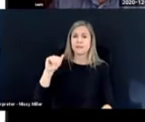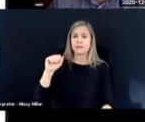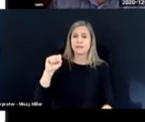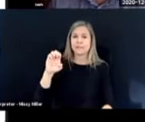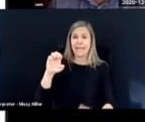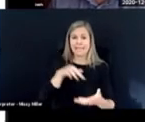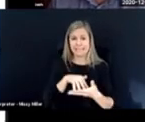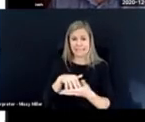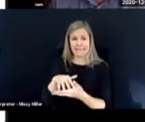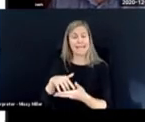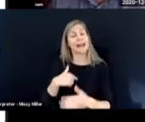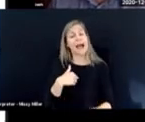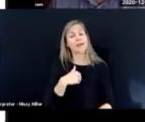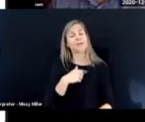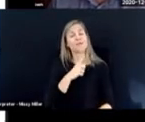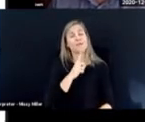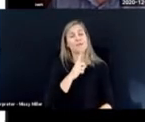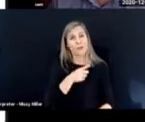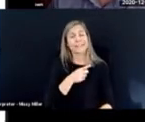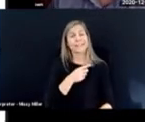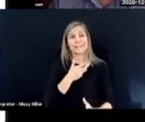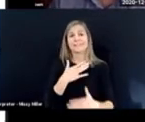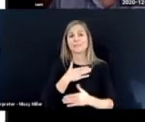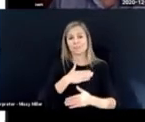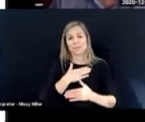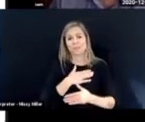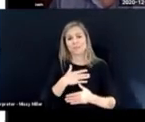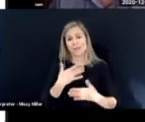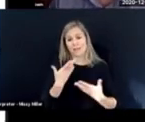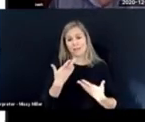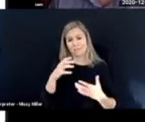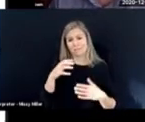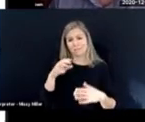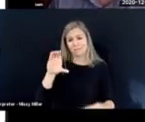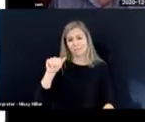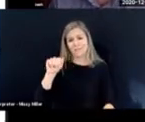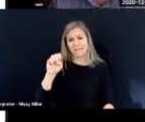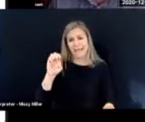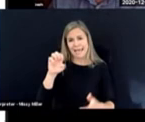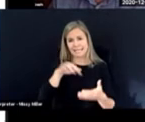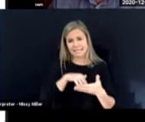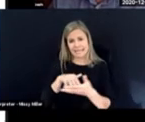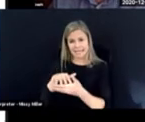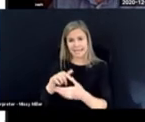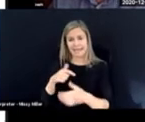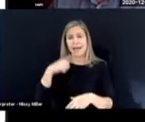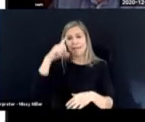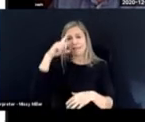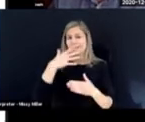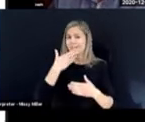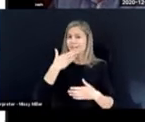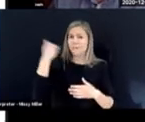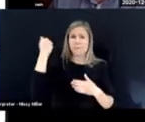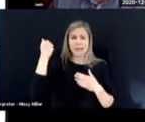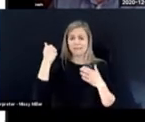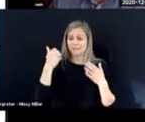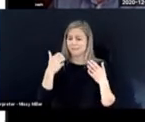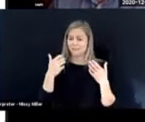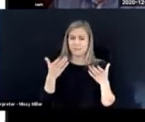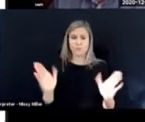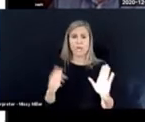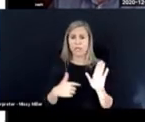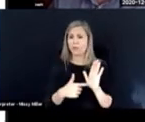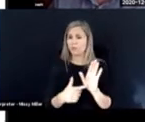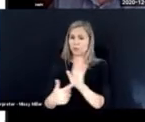and I'm very much a case study person. I think it's probably